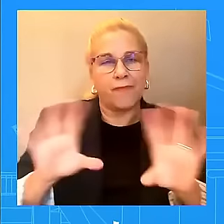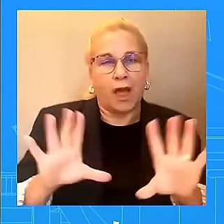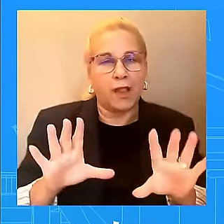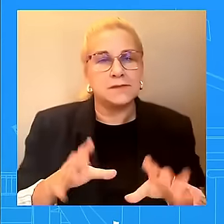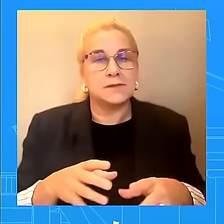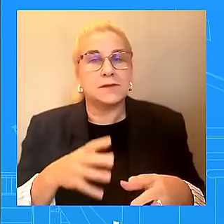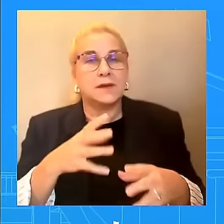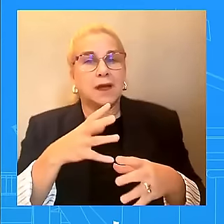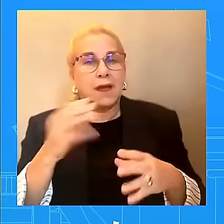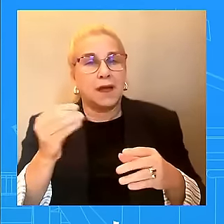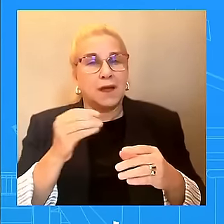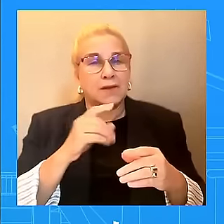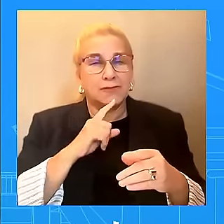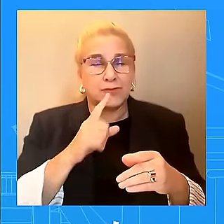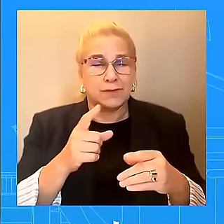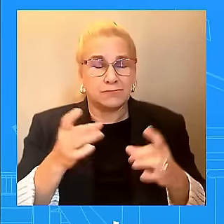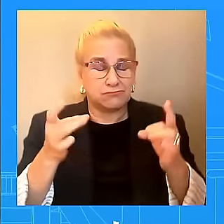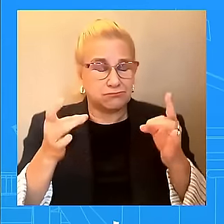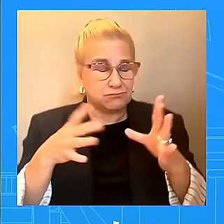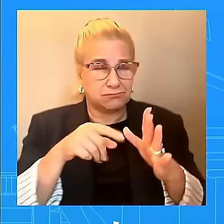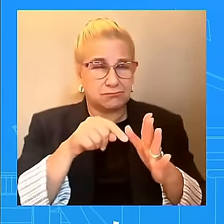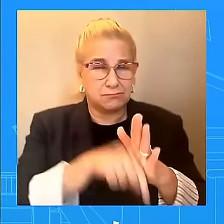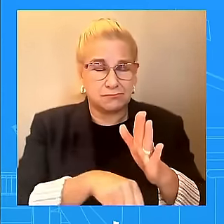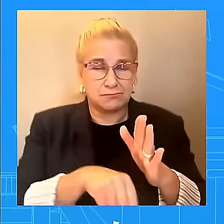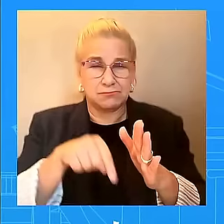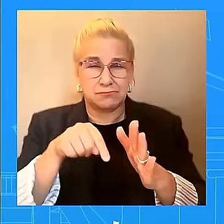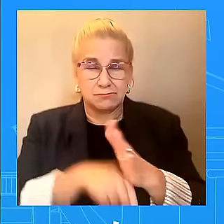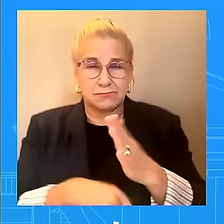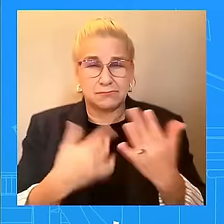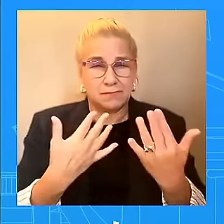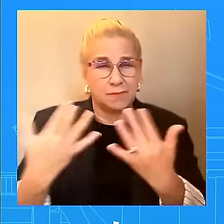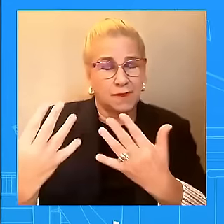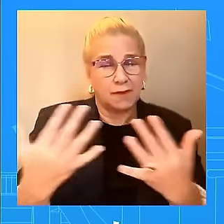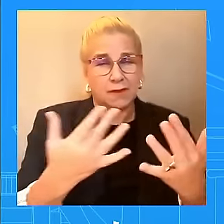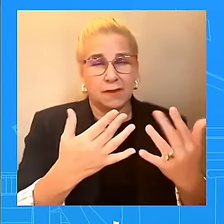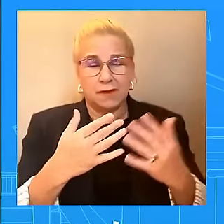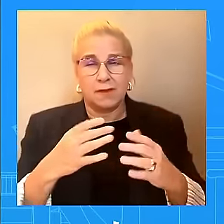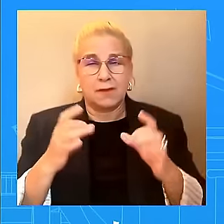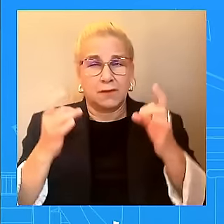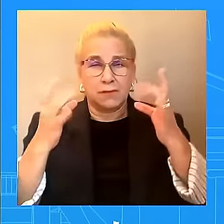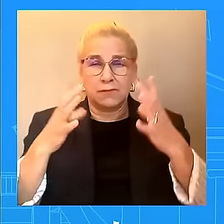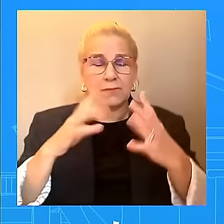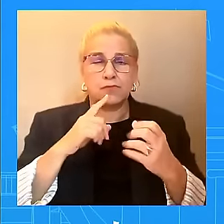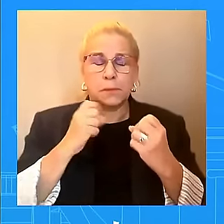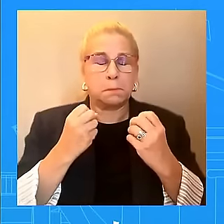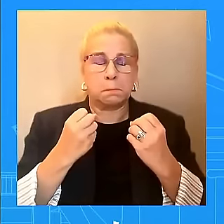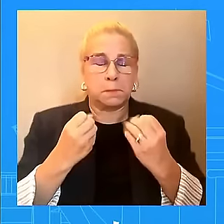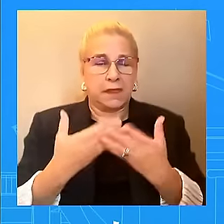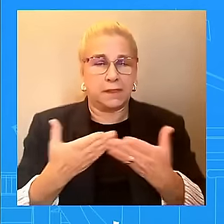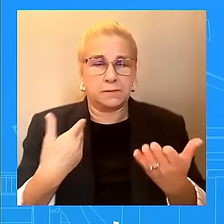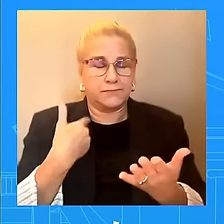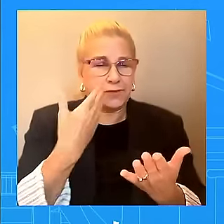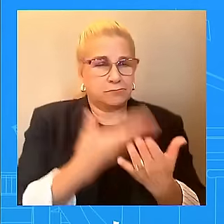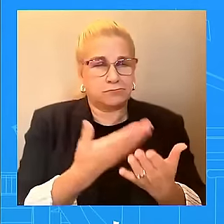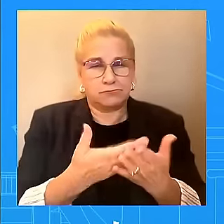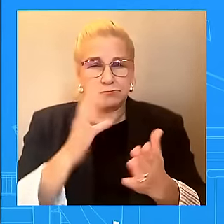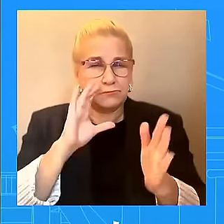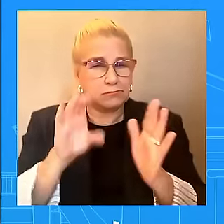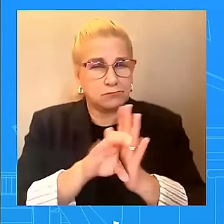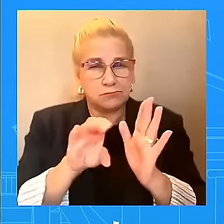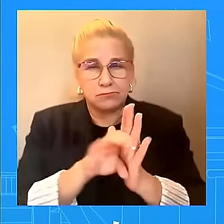documenting the unspeakable atrocities they committed for others to see.